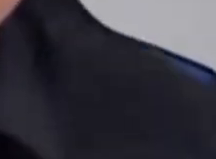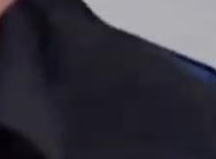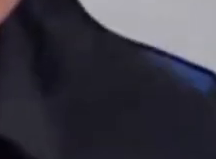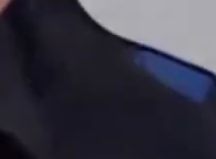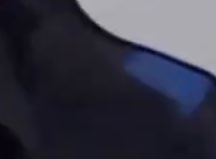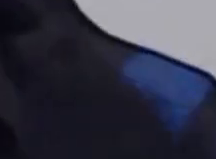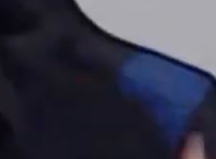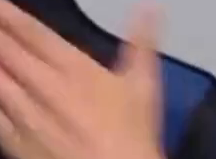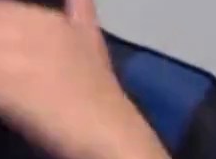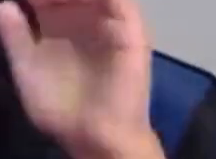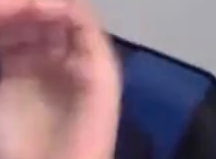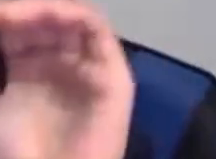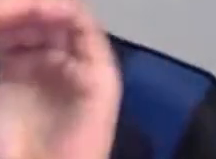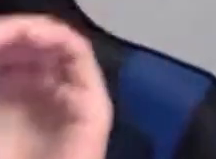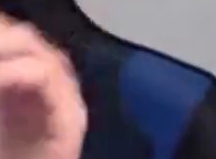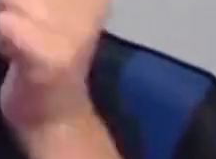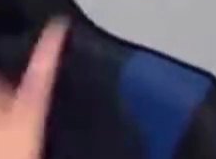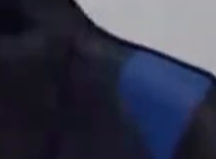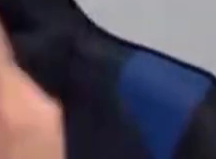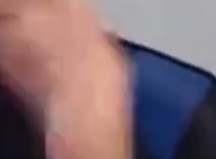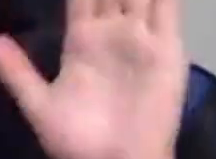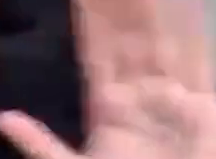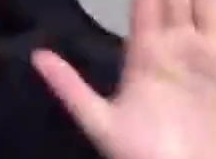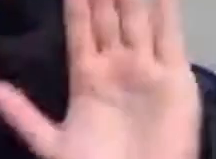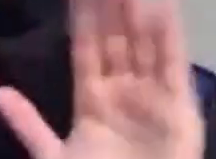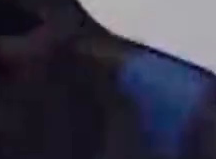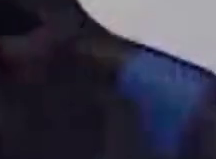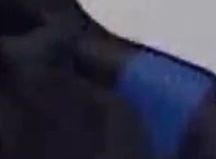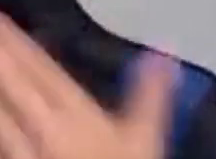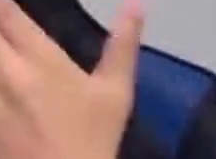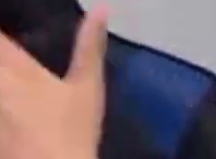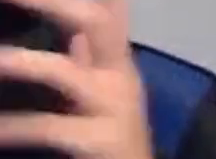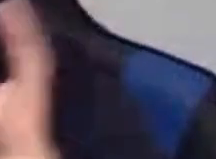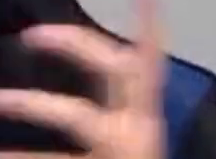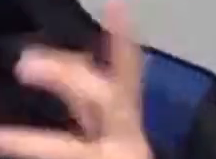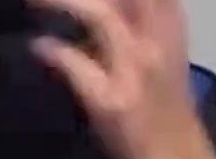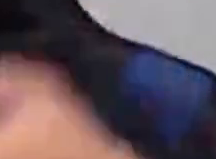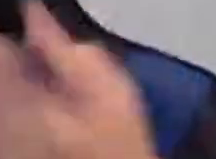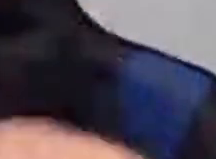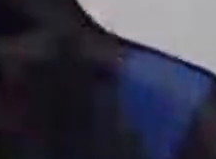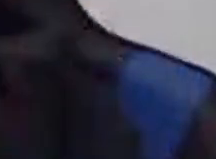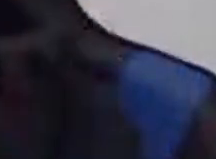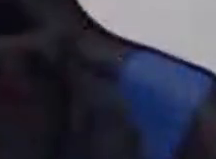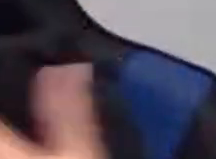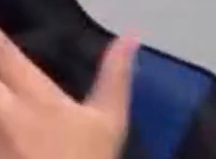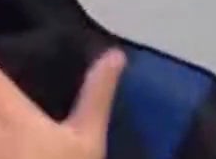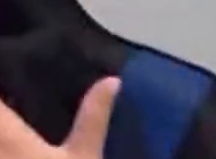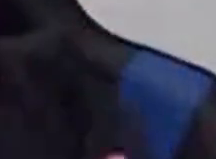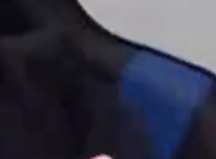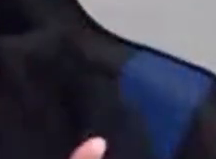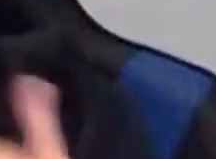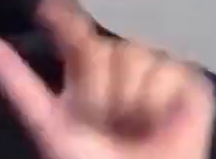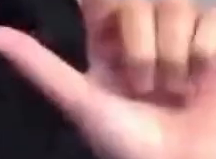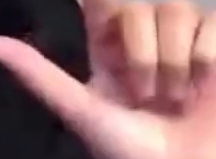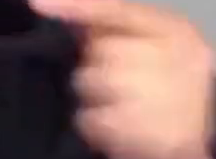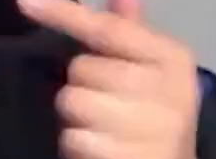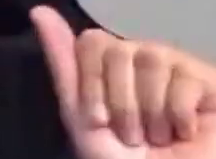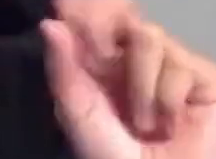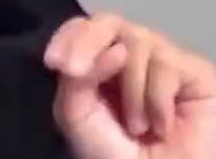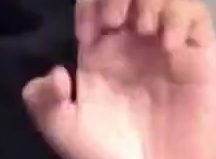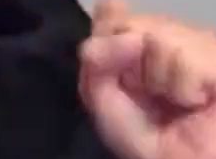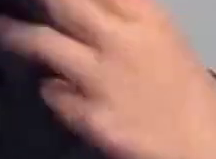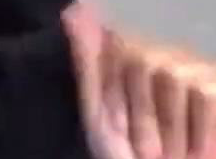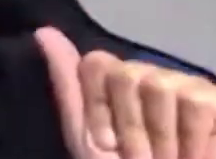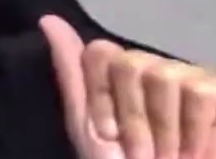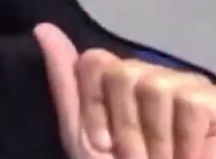Good evening, everyone. Thank you so much for being here. Thank you so much, Ganesha. Thank you so much